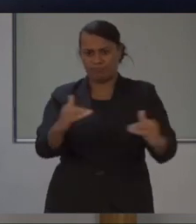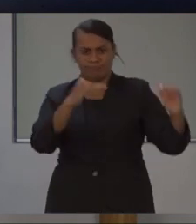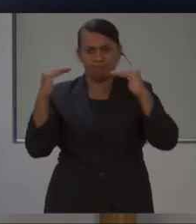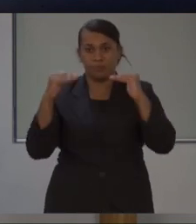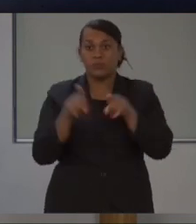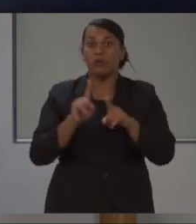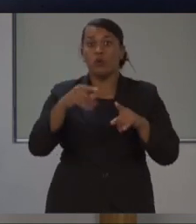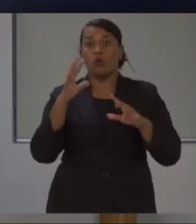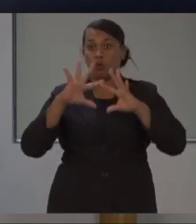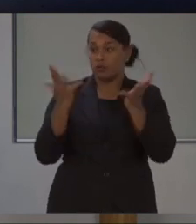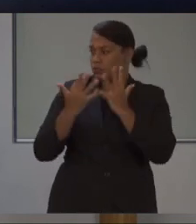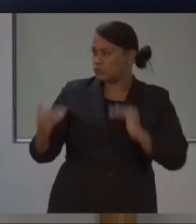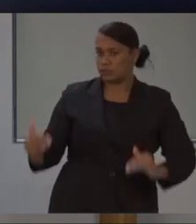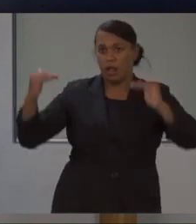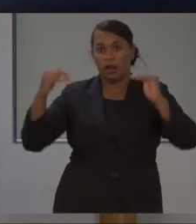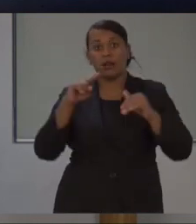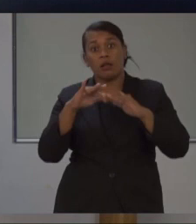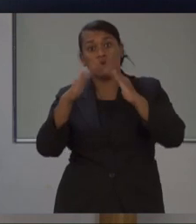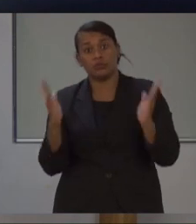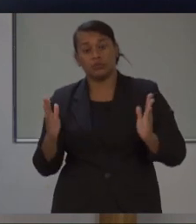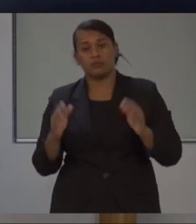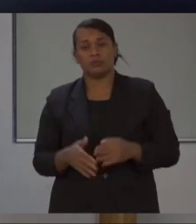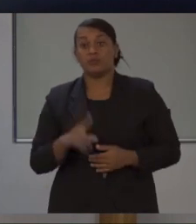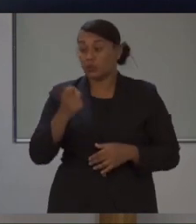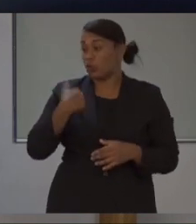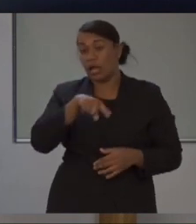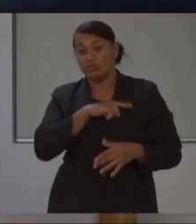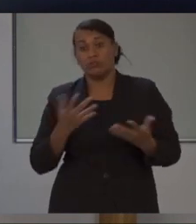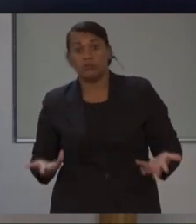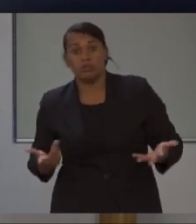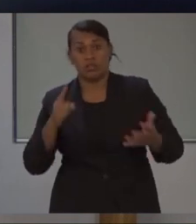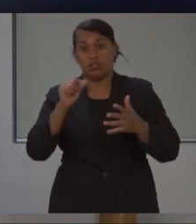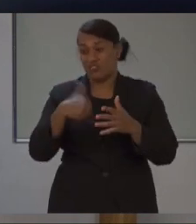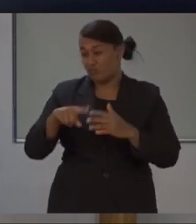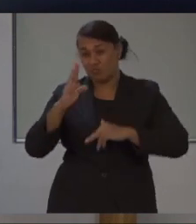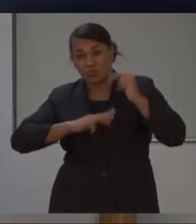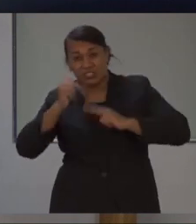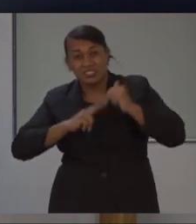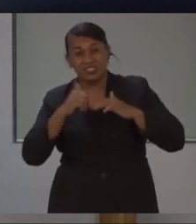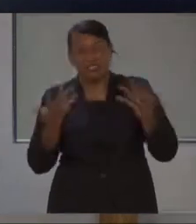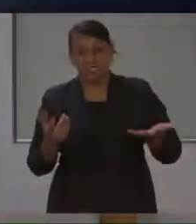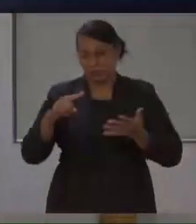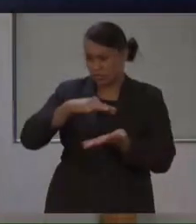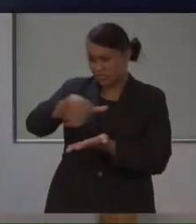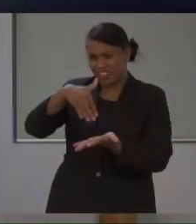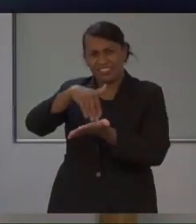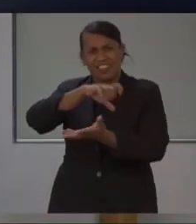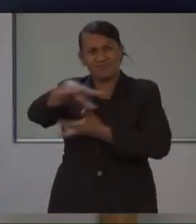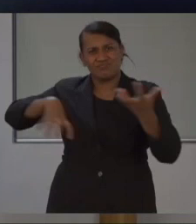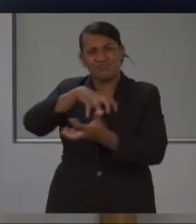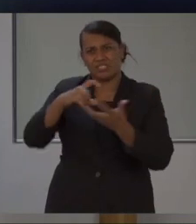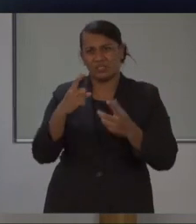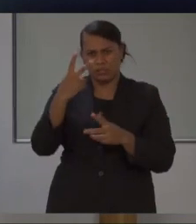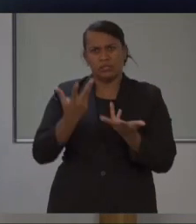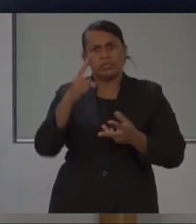But as we rebuild from this storm, we are seeing a rise in illnesses that have the potential to